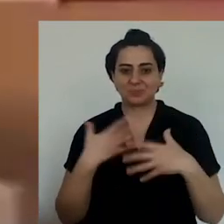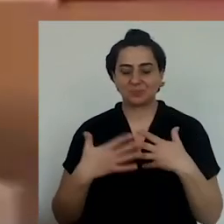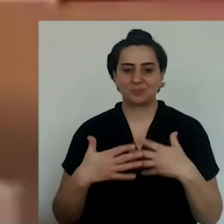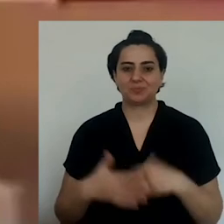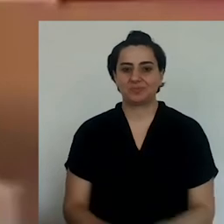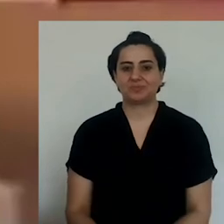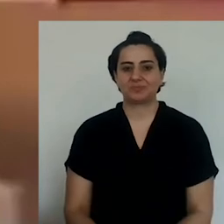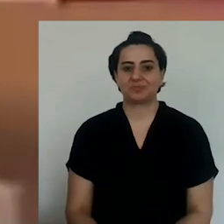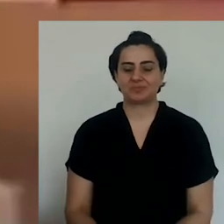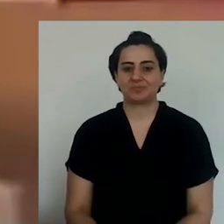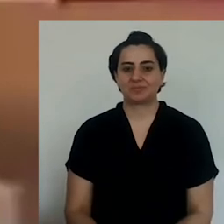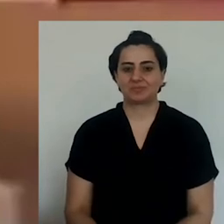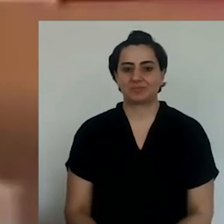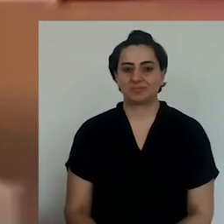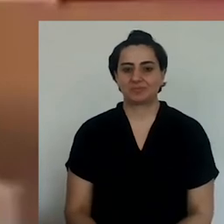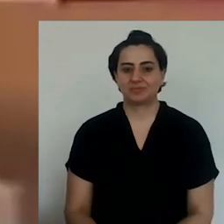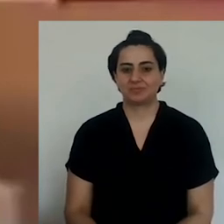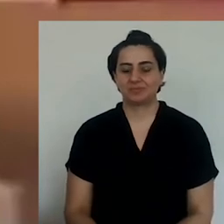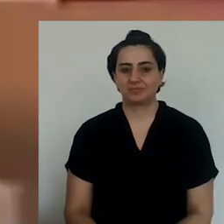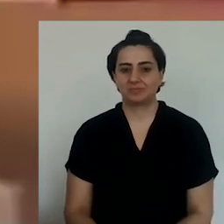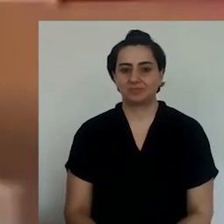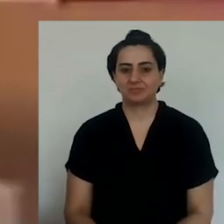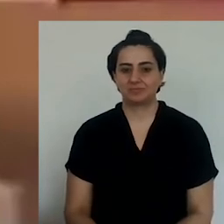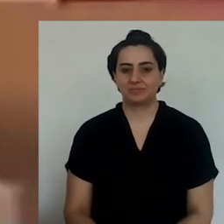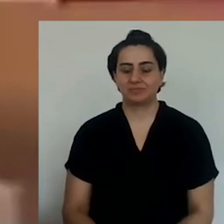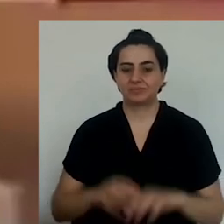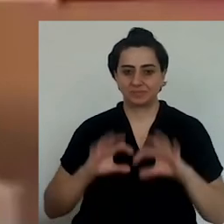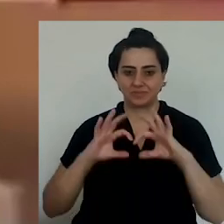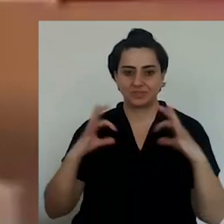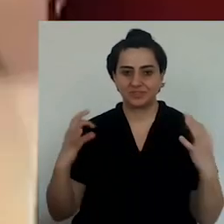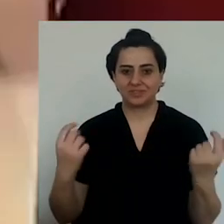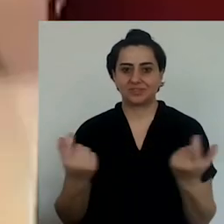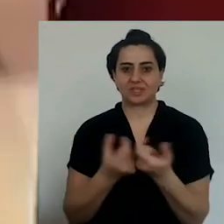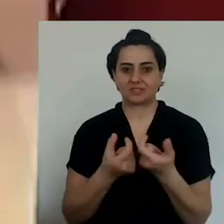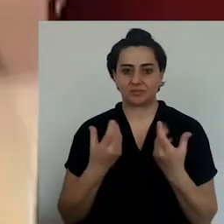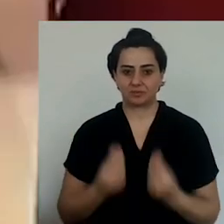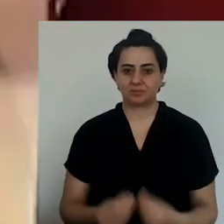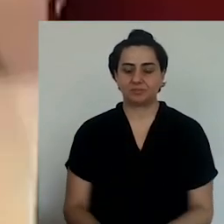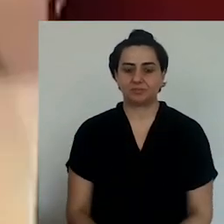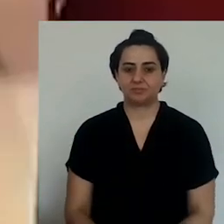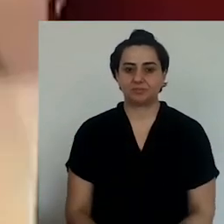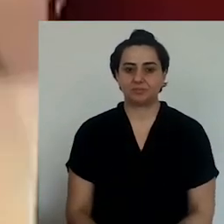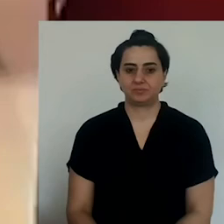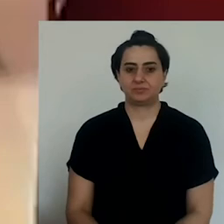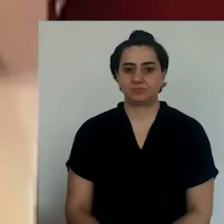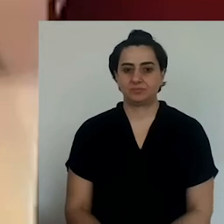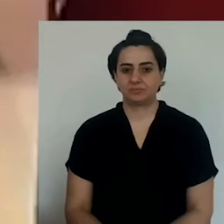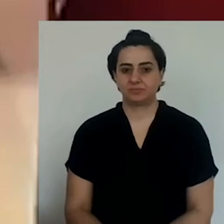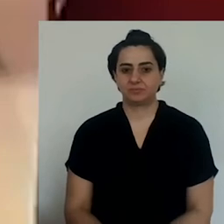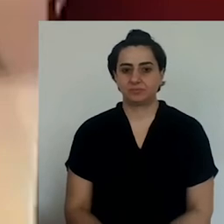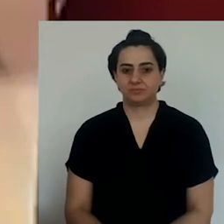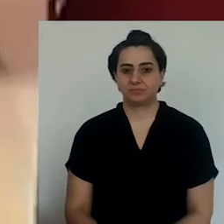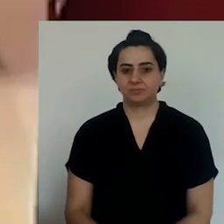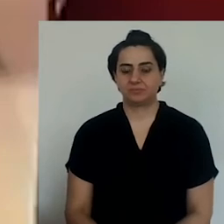And here I have a mix of green and red, paprika,